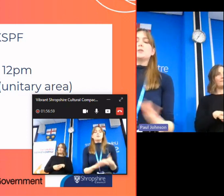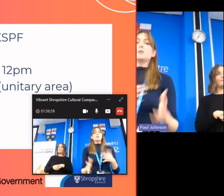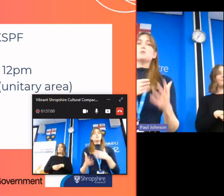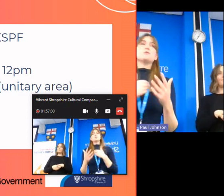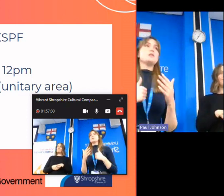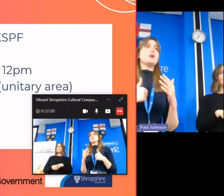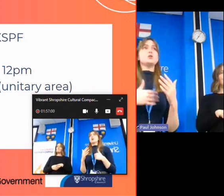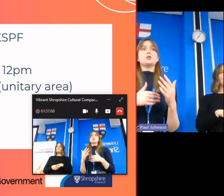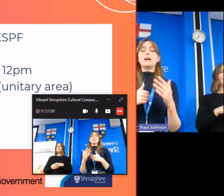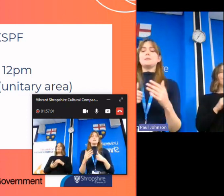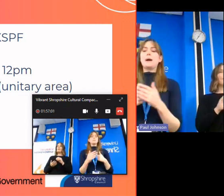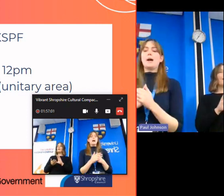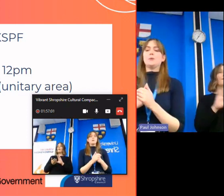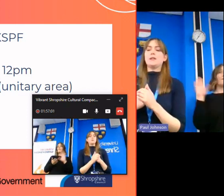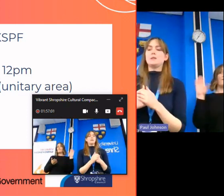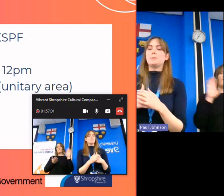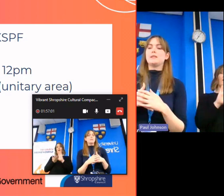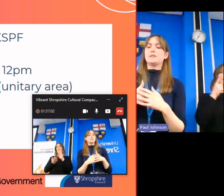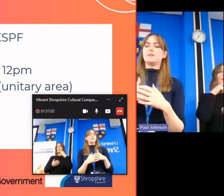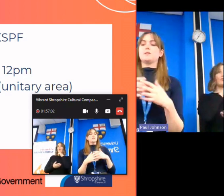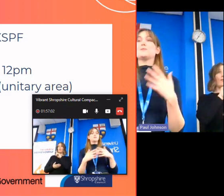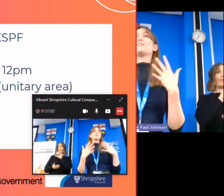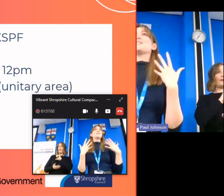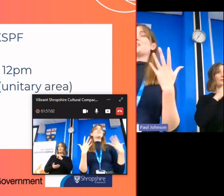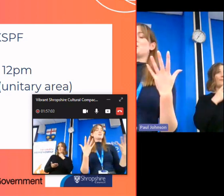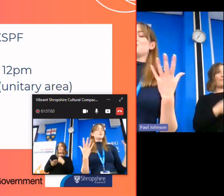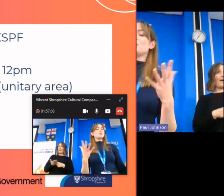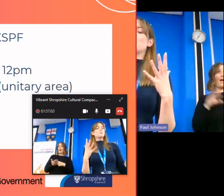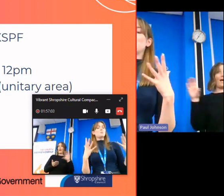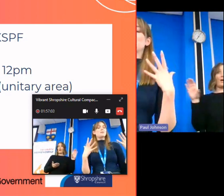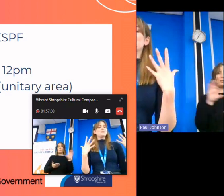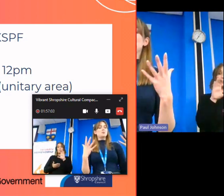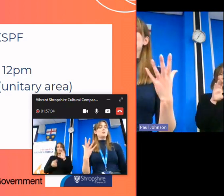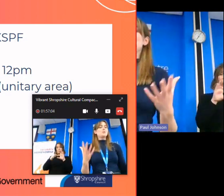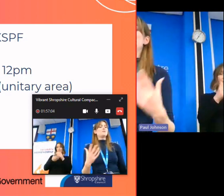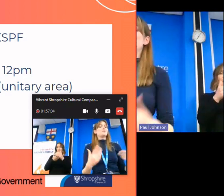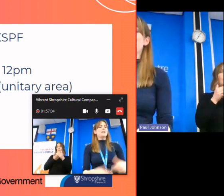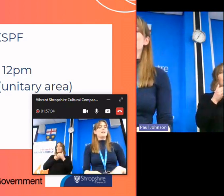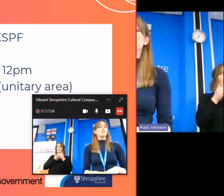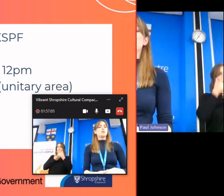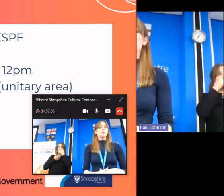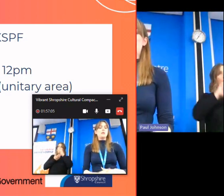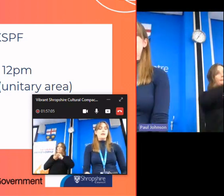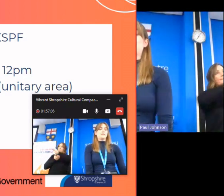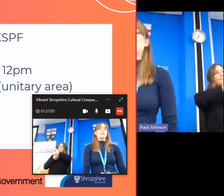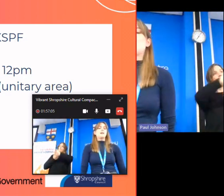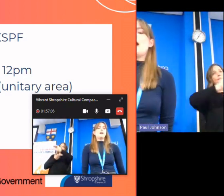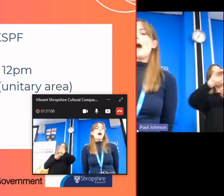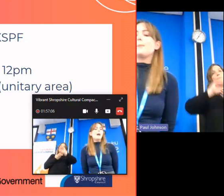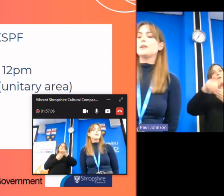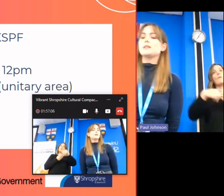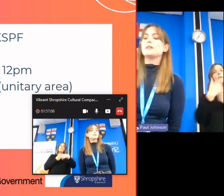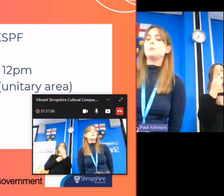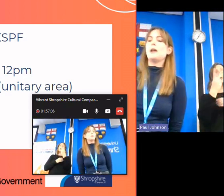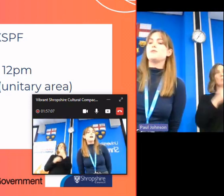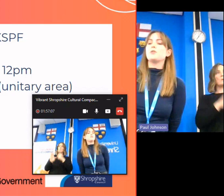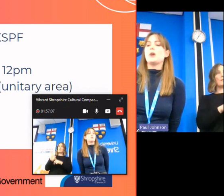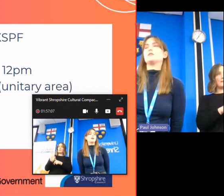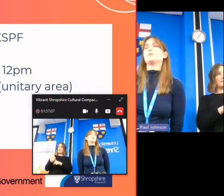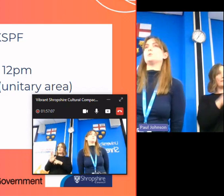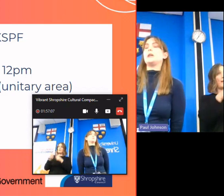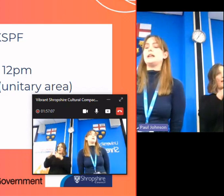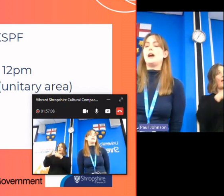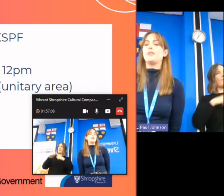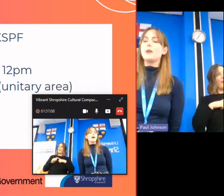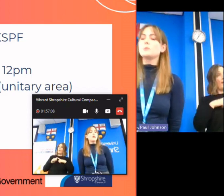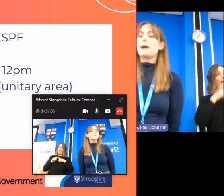so a total fund of a hundred thousand pounds has been secured and will be distributed over the next two years applicants can apply